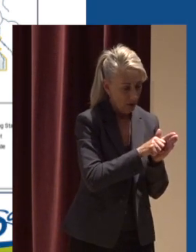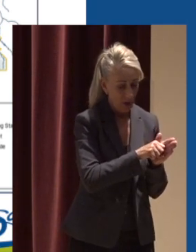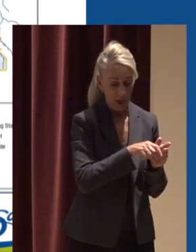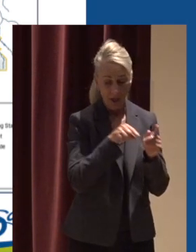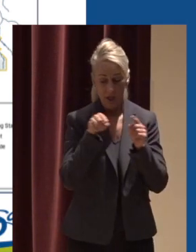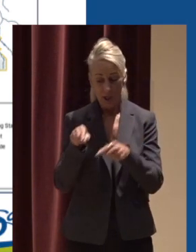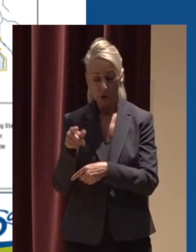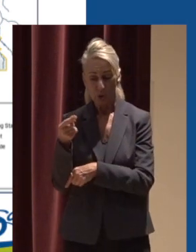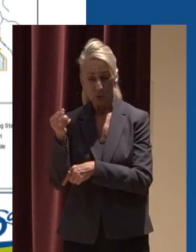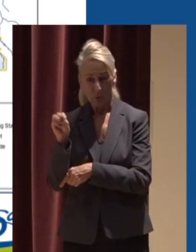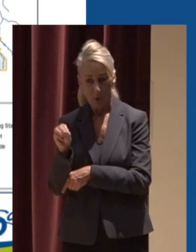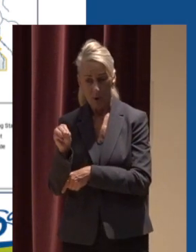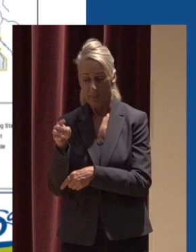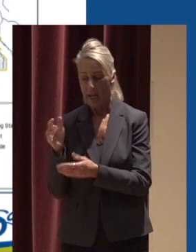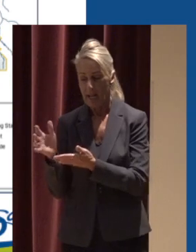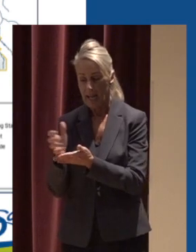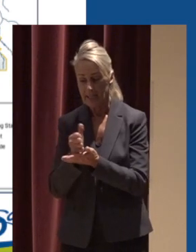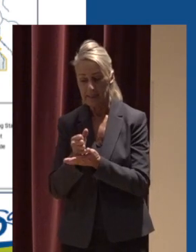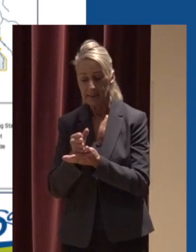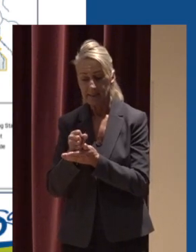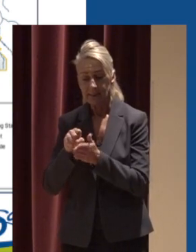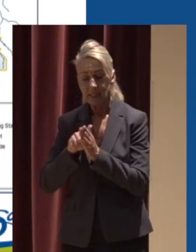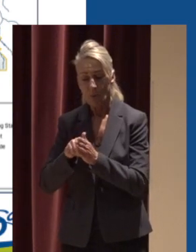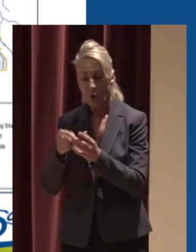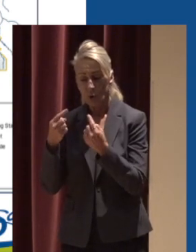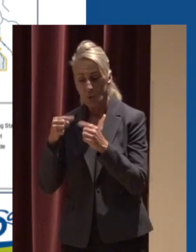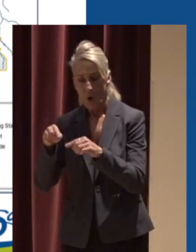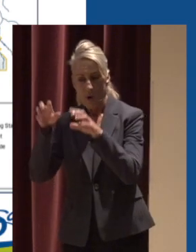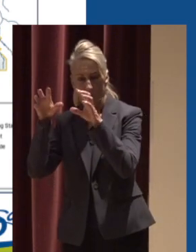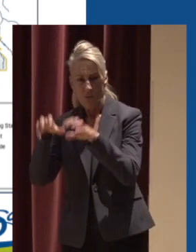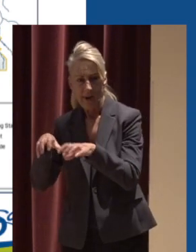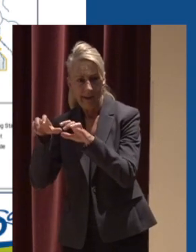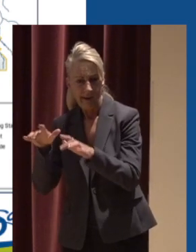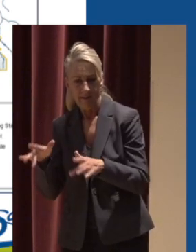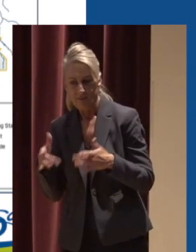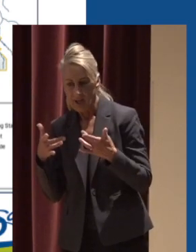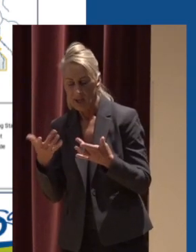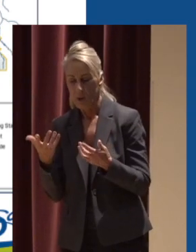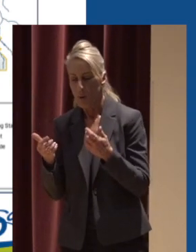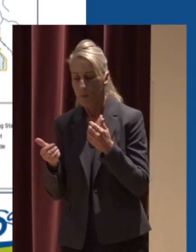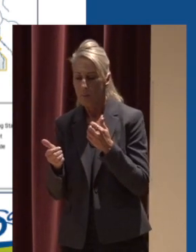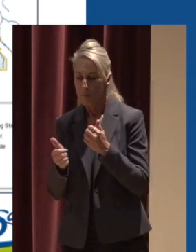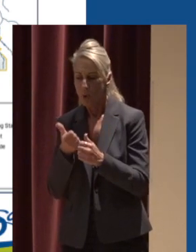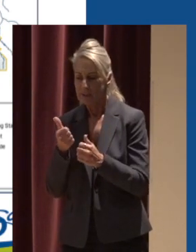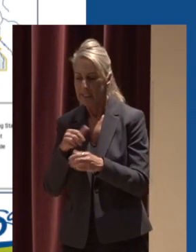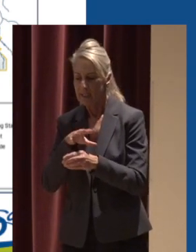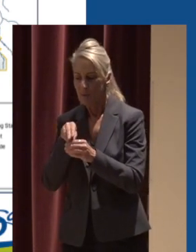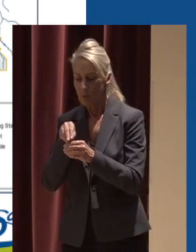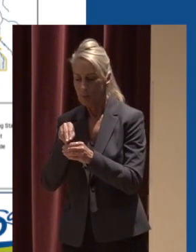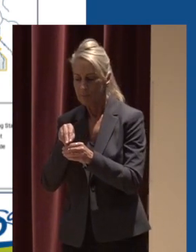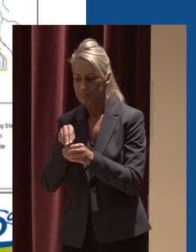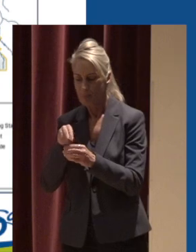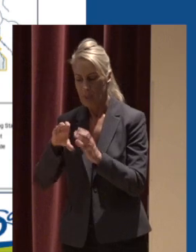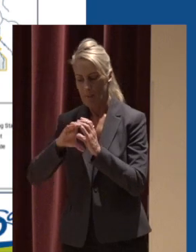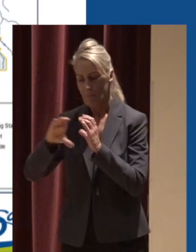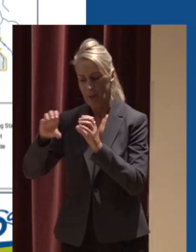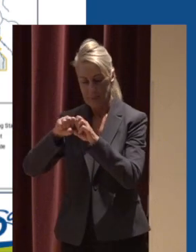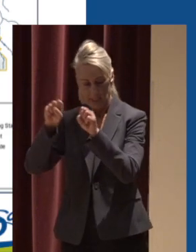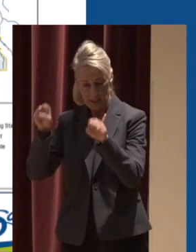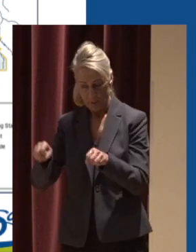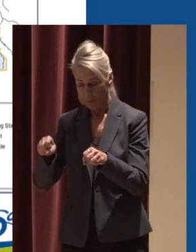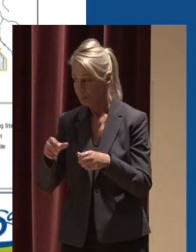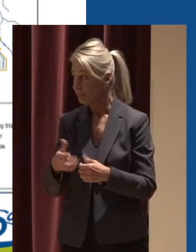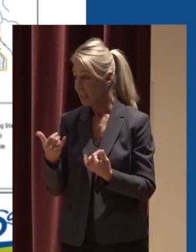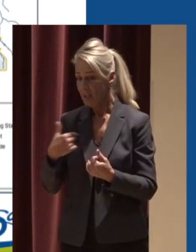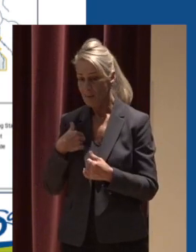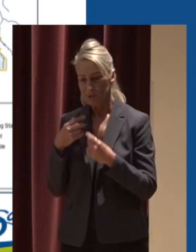storm monitor monitoring is the collection of samples during rain events and mostly consists of the piped system now I'm going to breeze